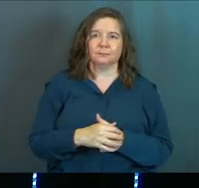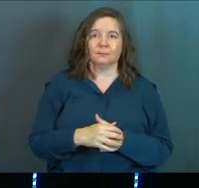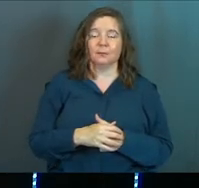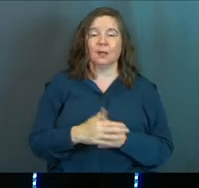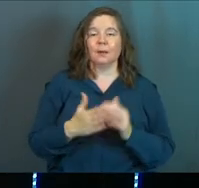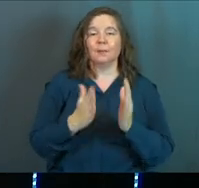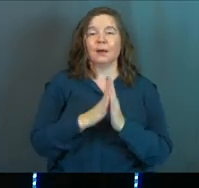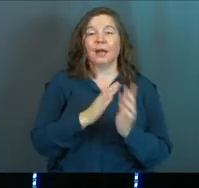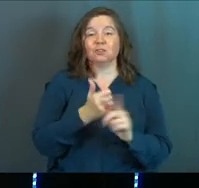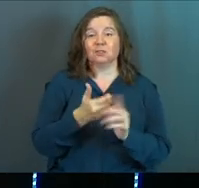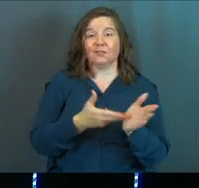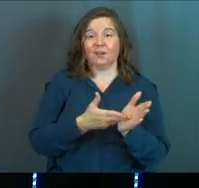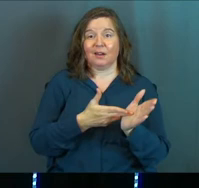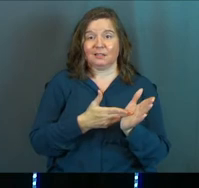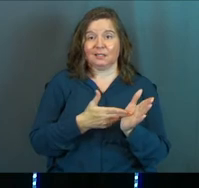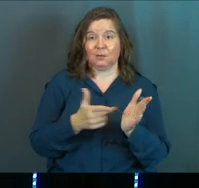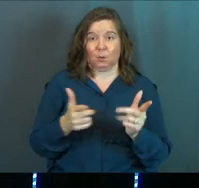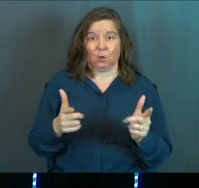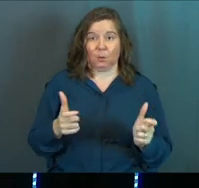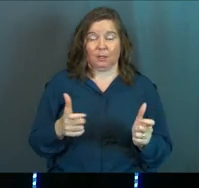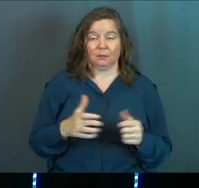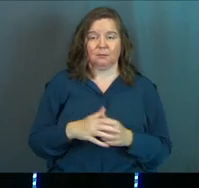But ask yourself honestly, real quick,